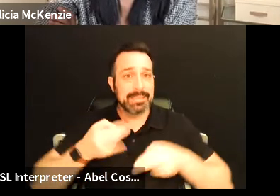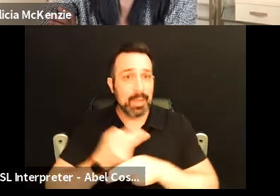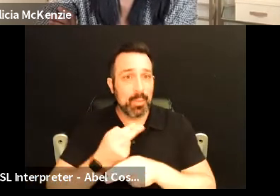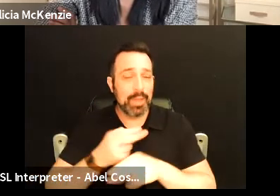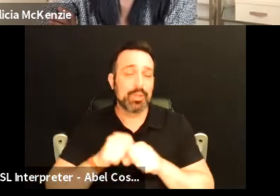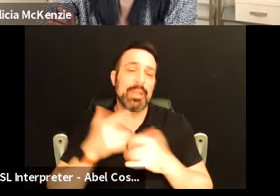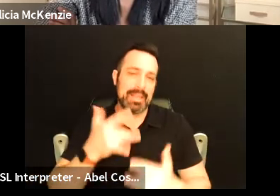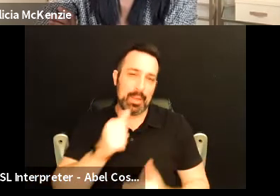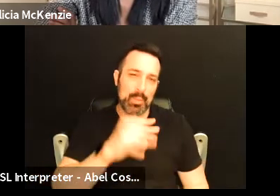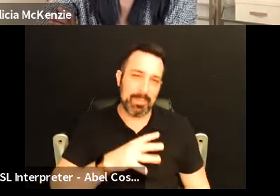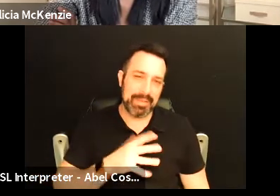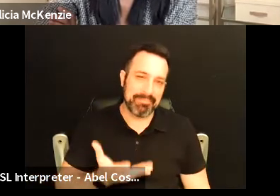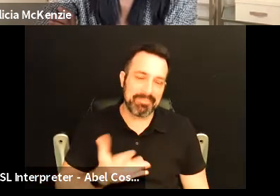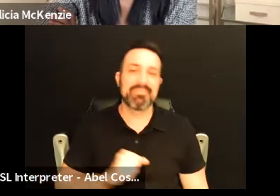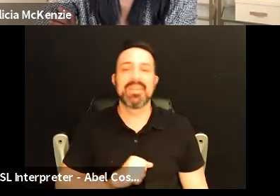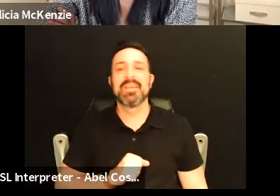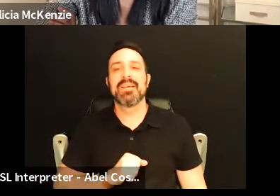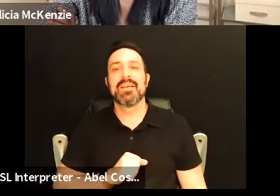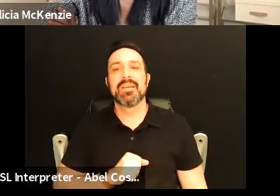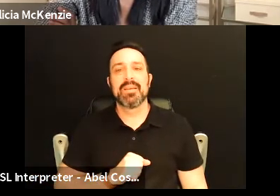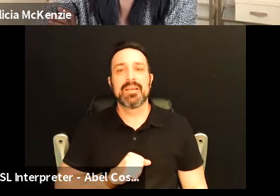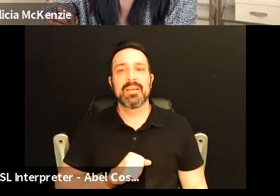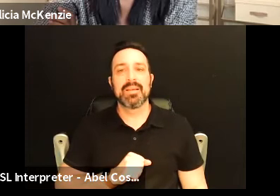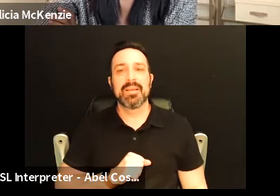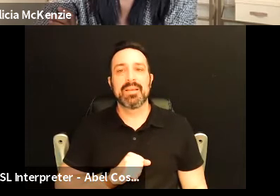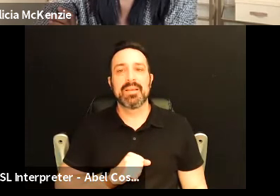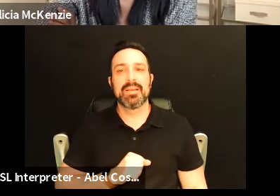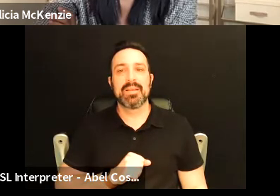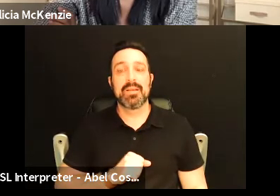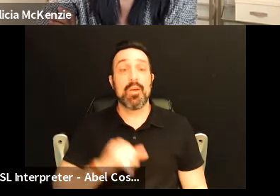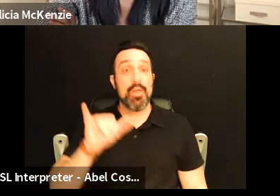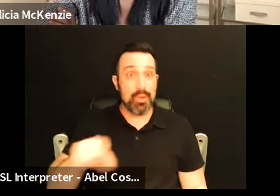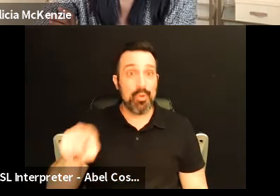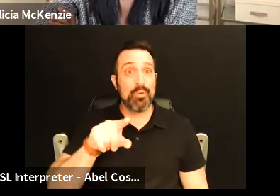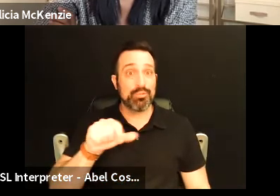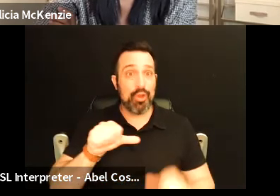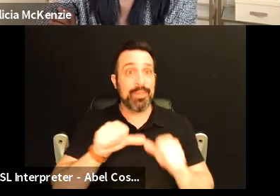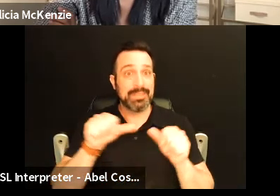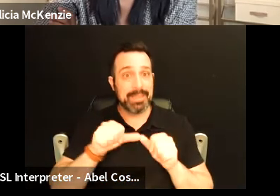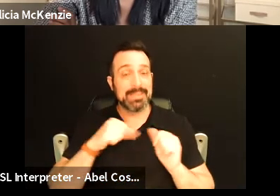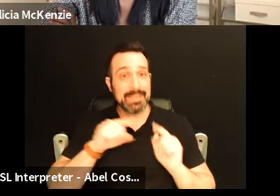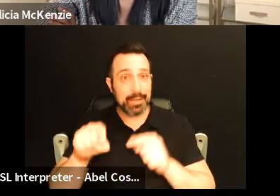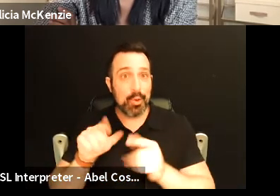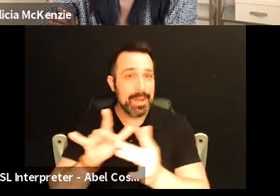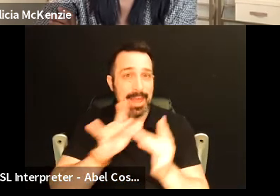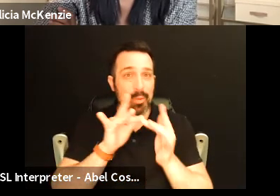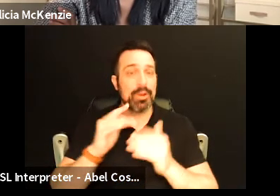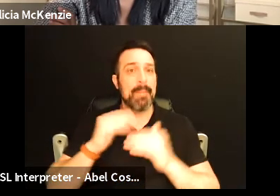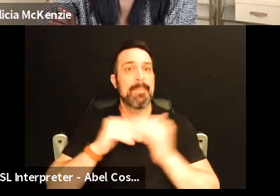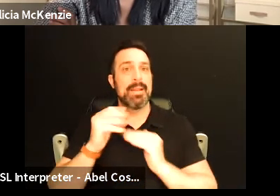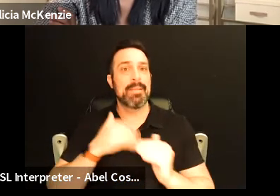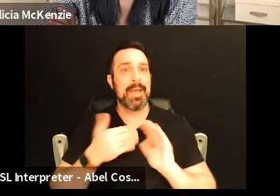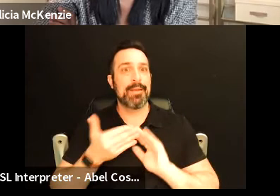um and those are the spaces that i go and network and i build my communities